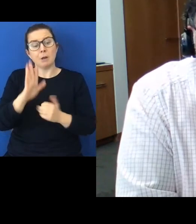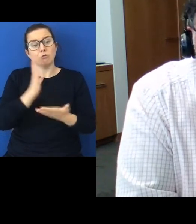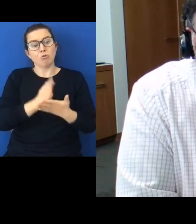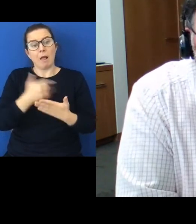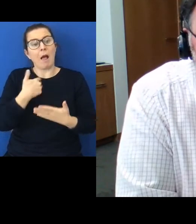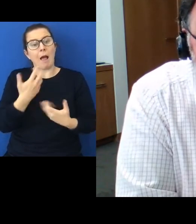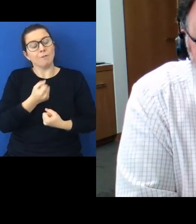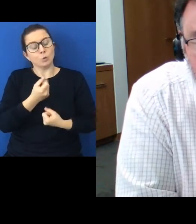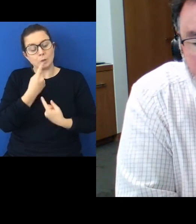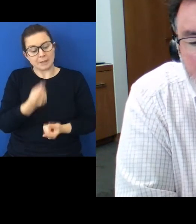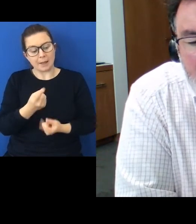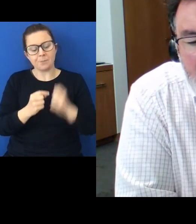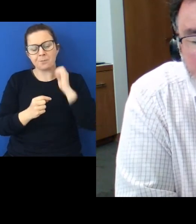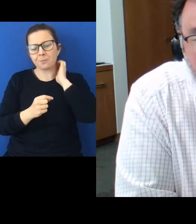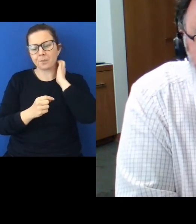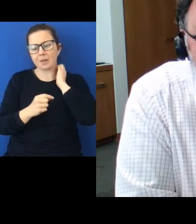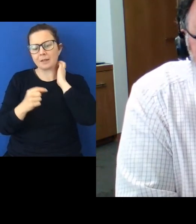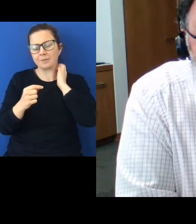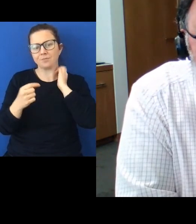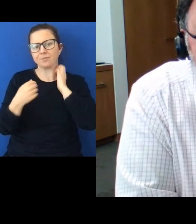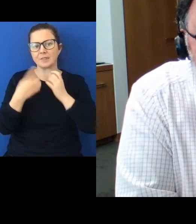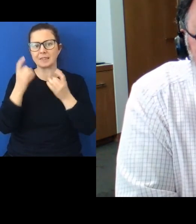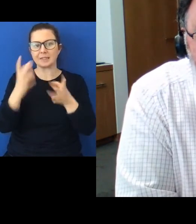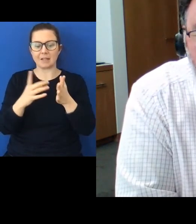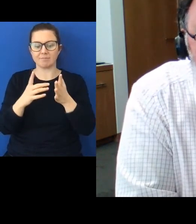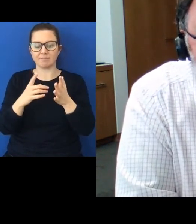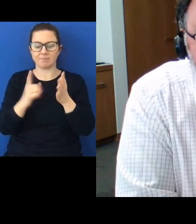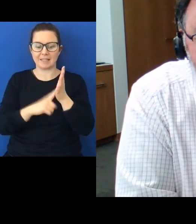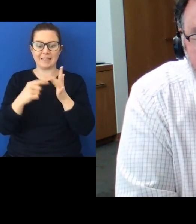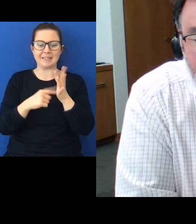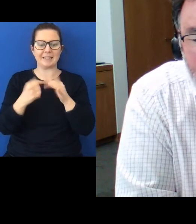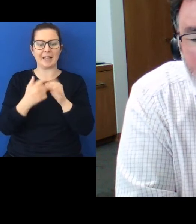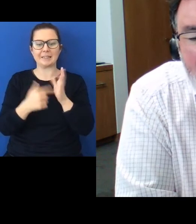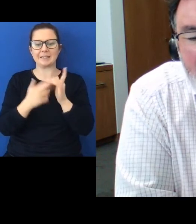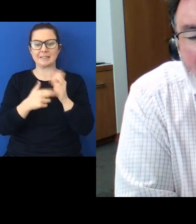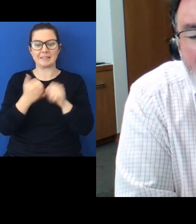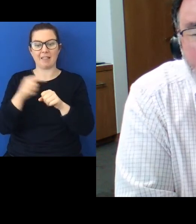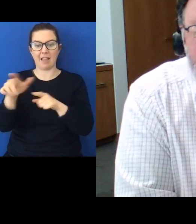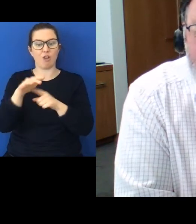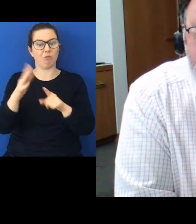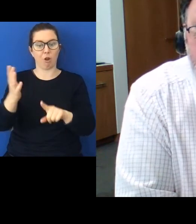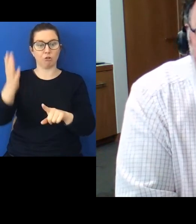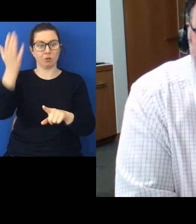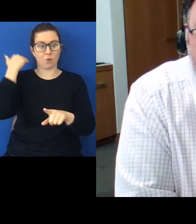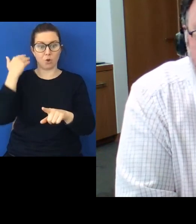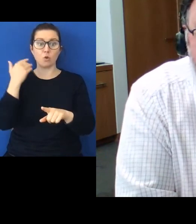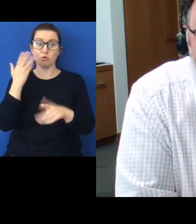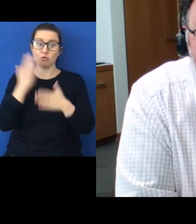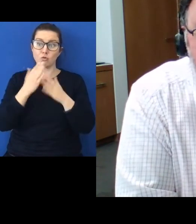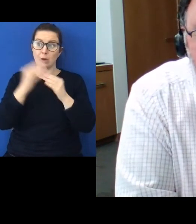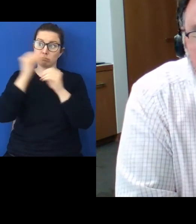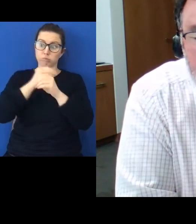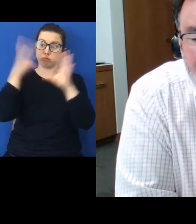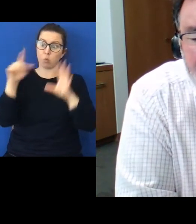that when I started litigating in this area a long, long time ago now the idea that this would happen was really